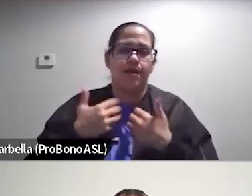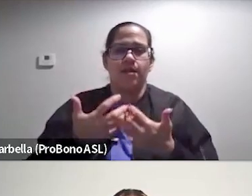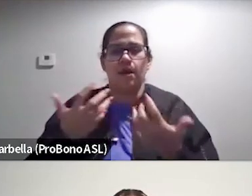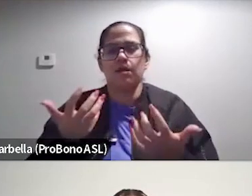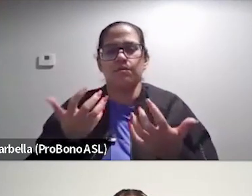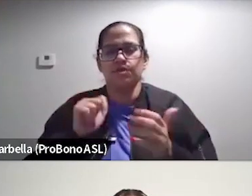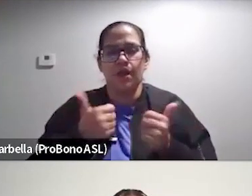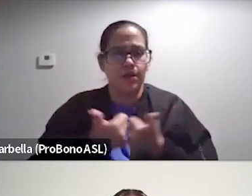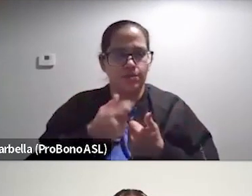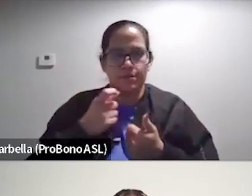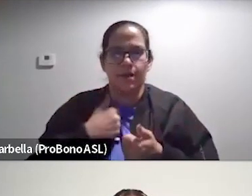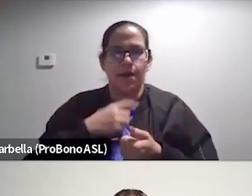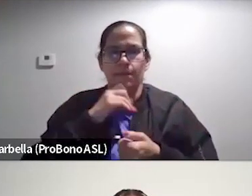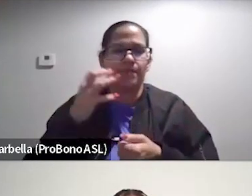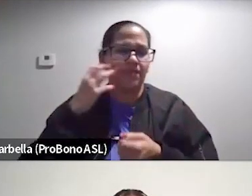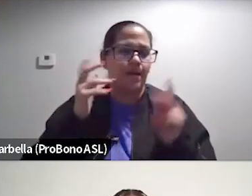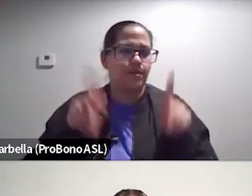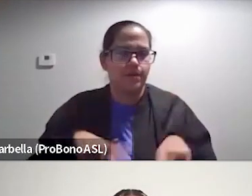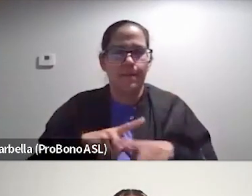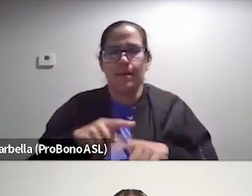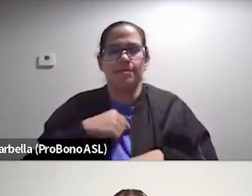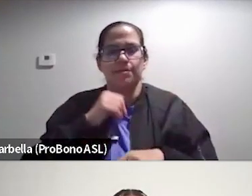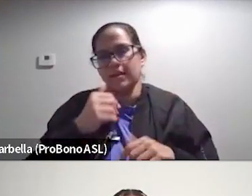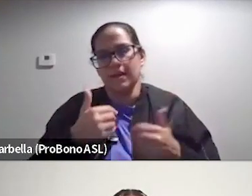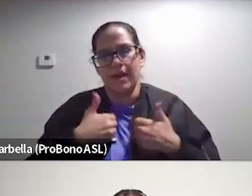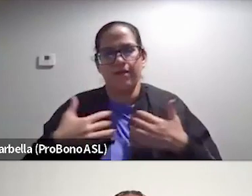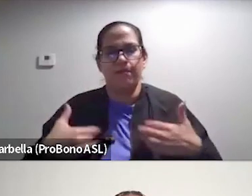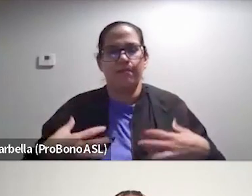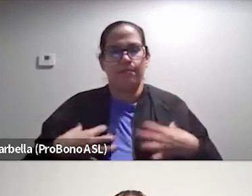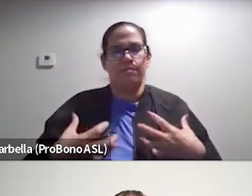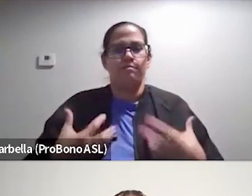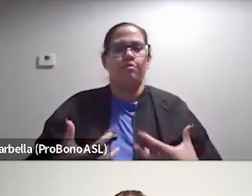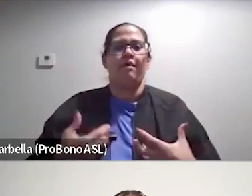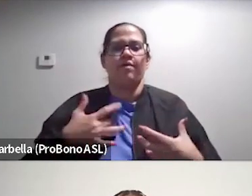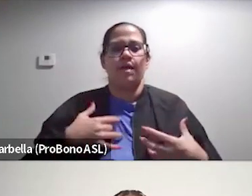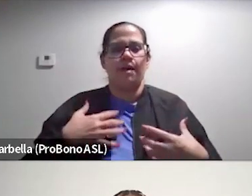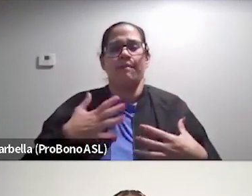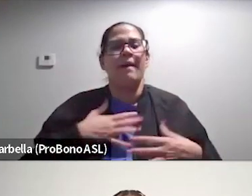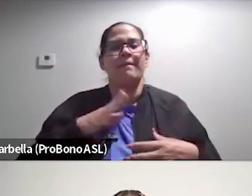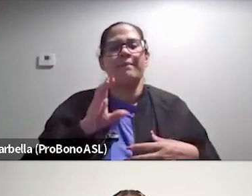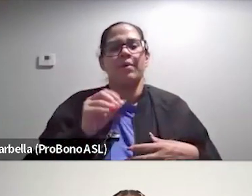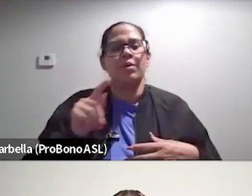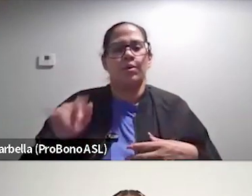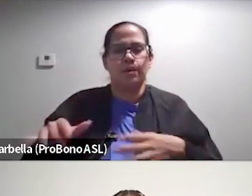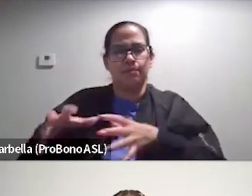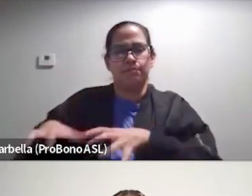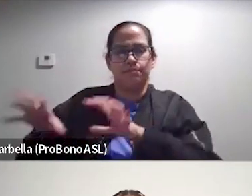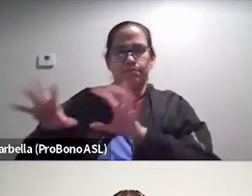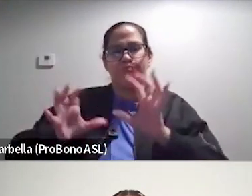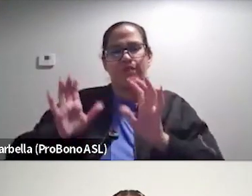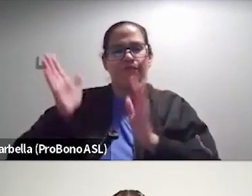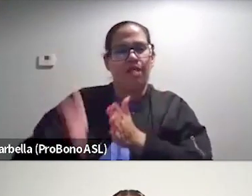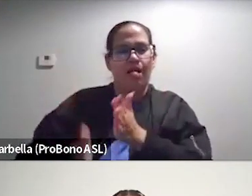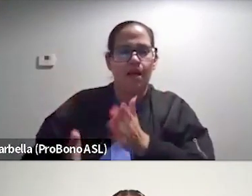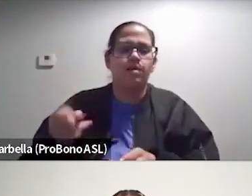challenges because like I was a fat person, but I didn't have a booty, like, you know, I always felt like my booty was too flat, right? And versus like,